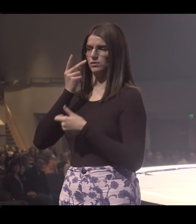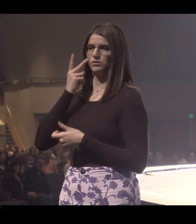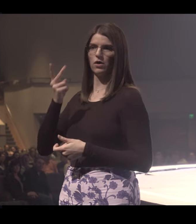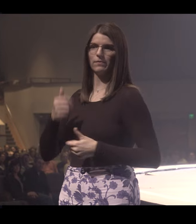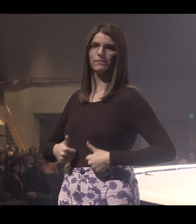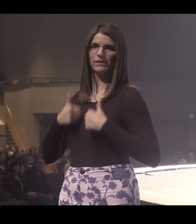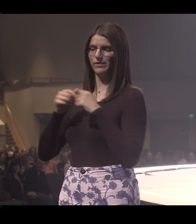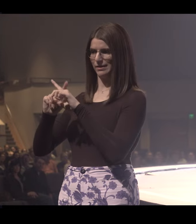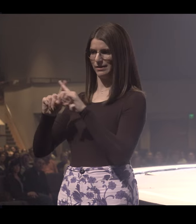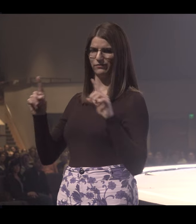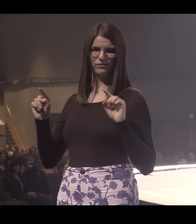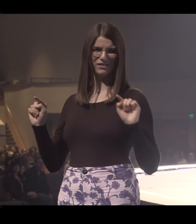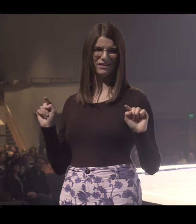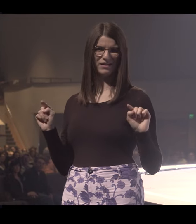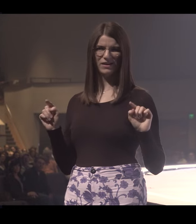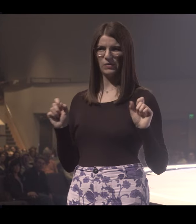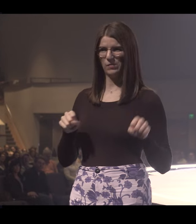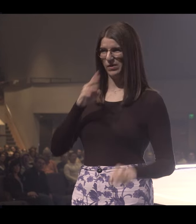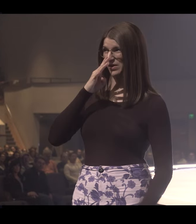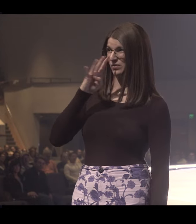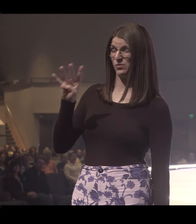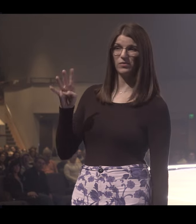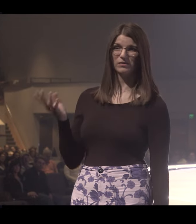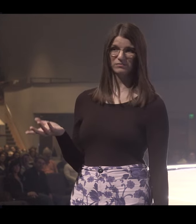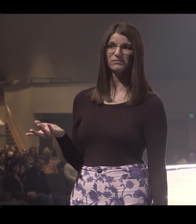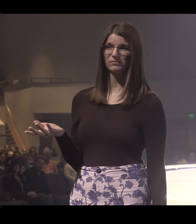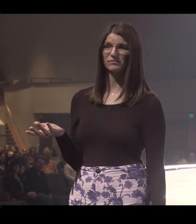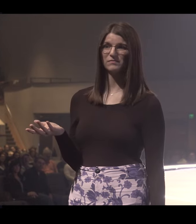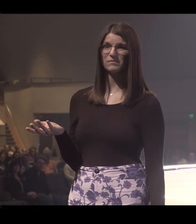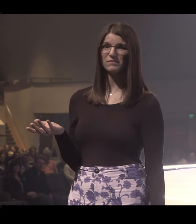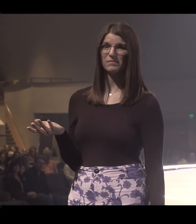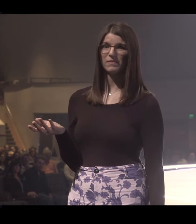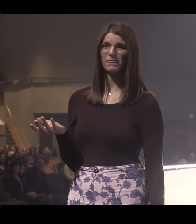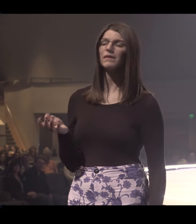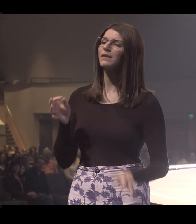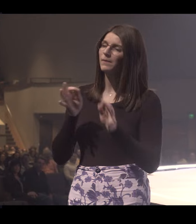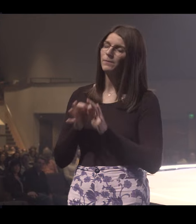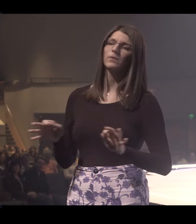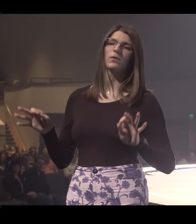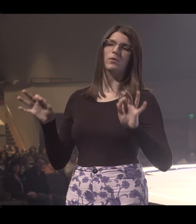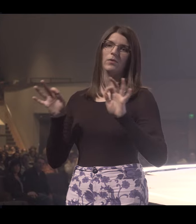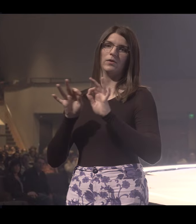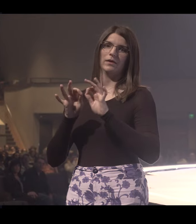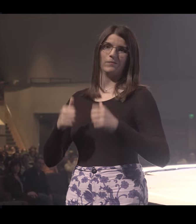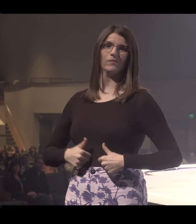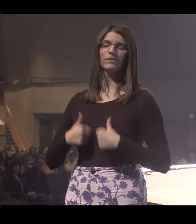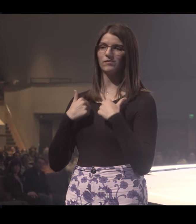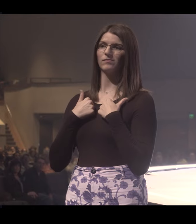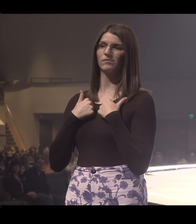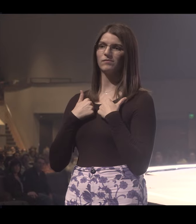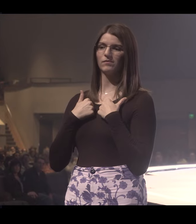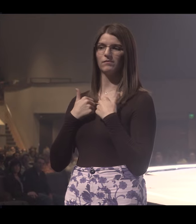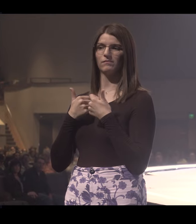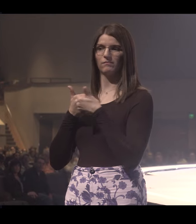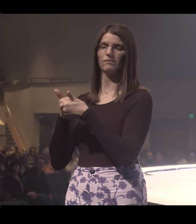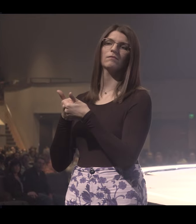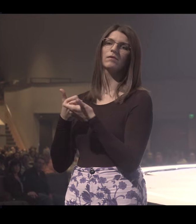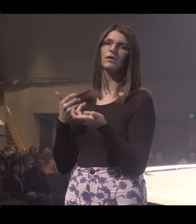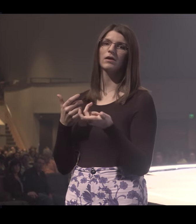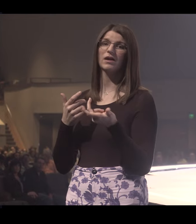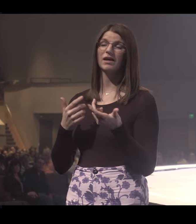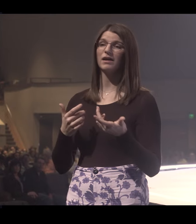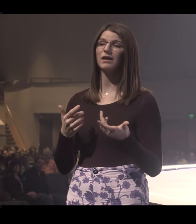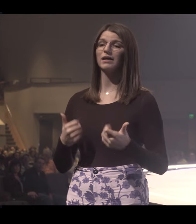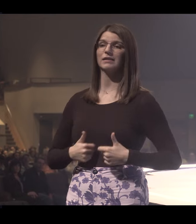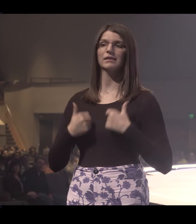way, in most instances, you ignored your parents. Because it matters how we live. And by the way,